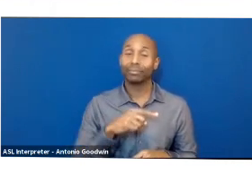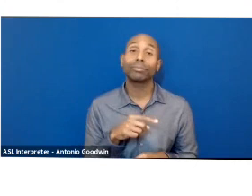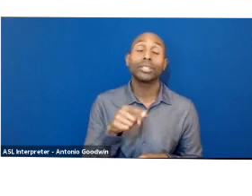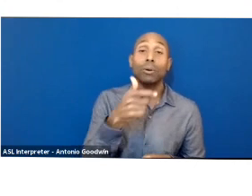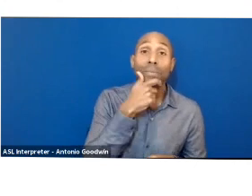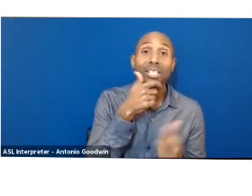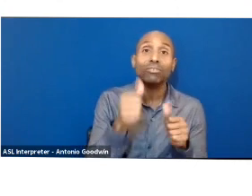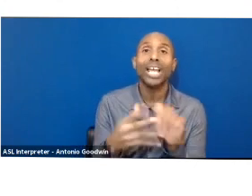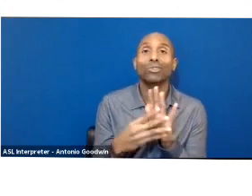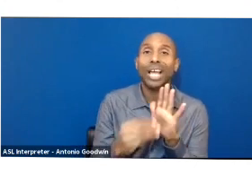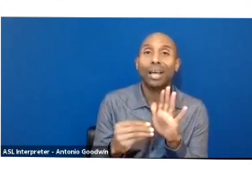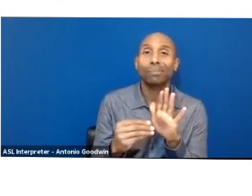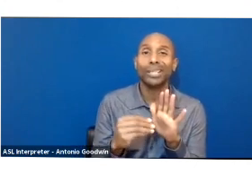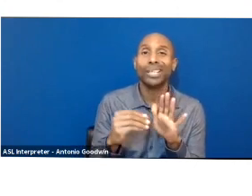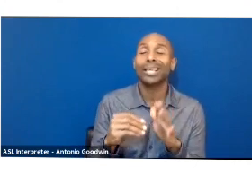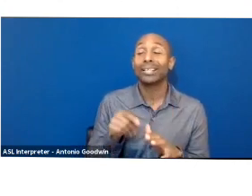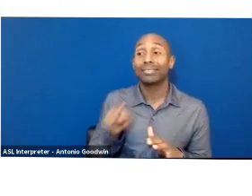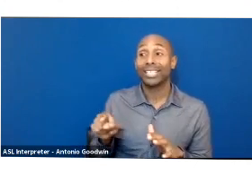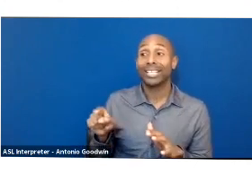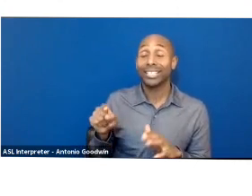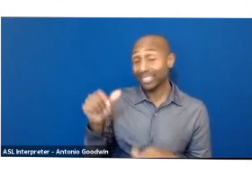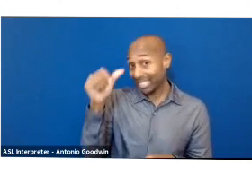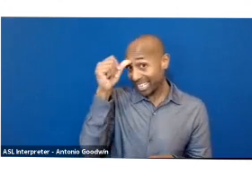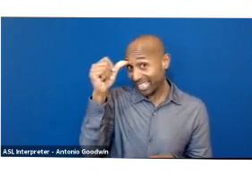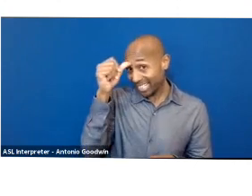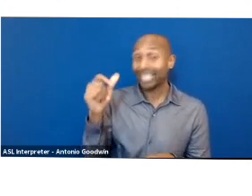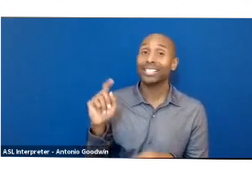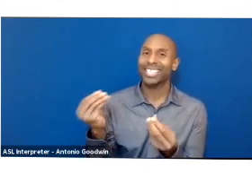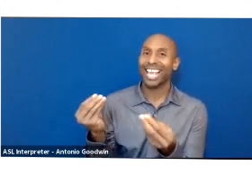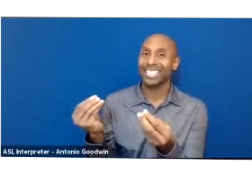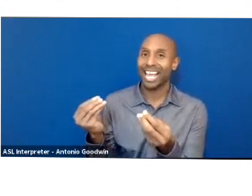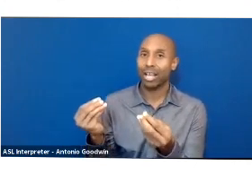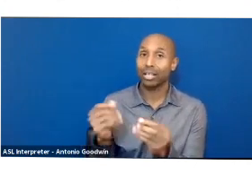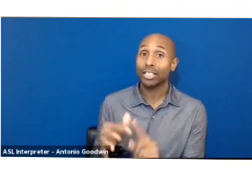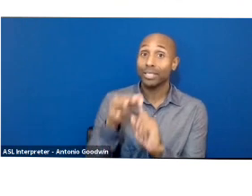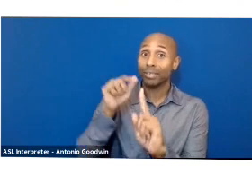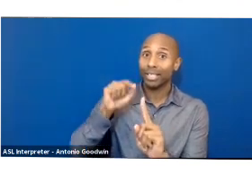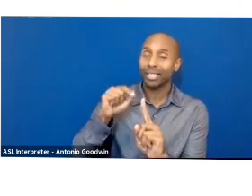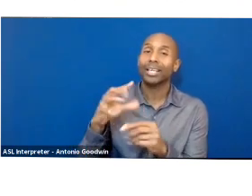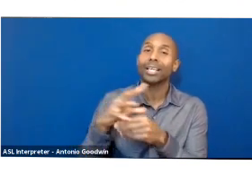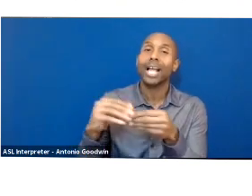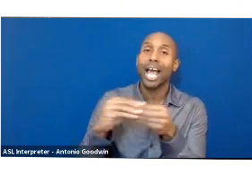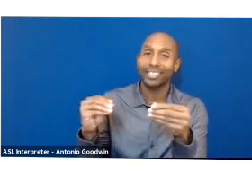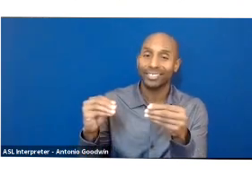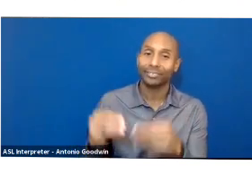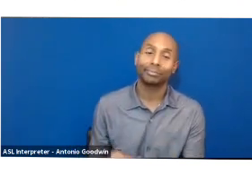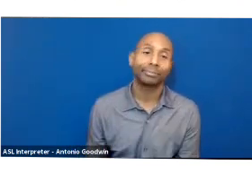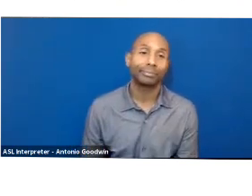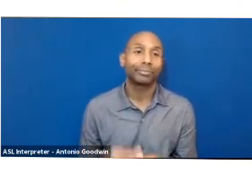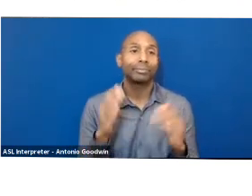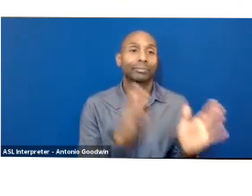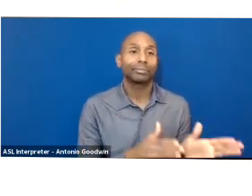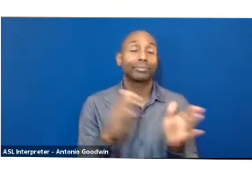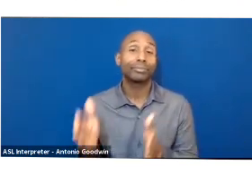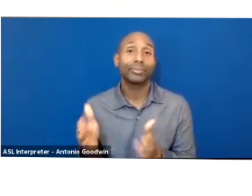-old regenerative practice of Indian-made textiles, and especially cotton. So if we come over to the